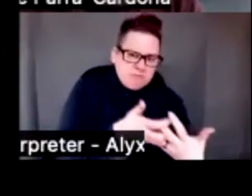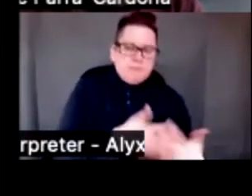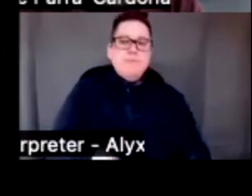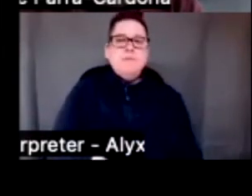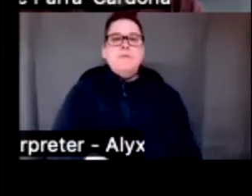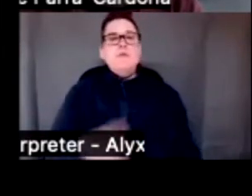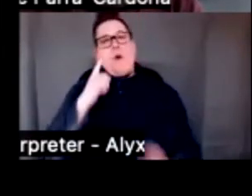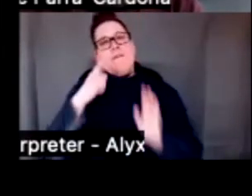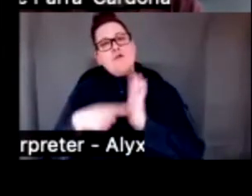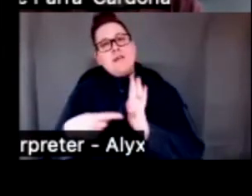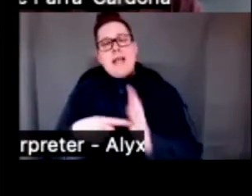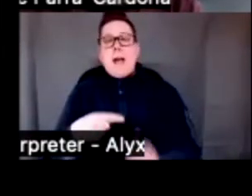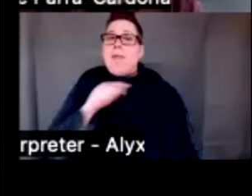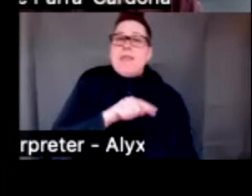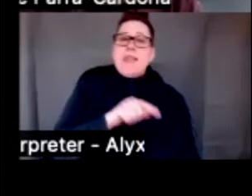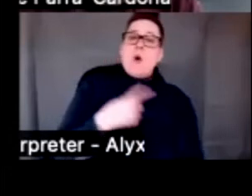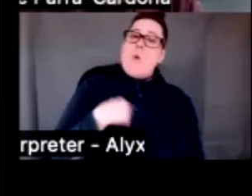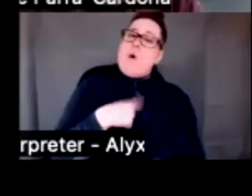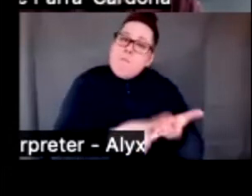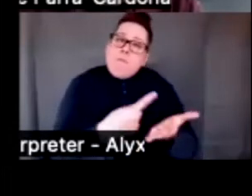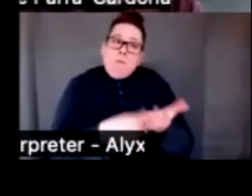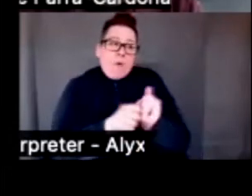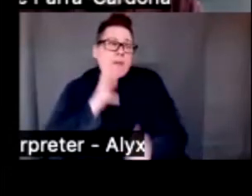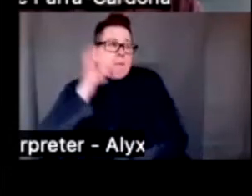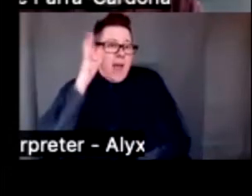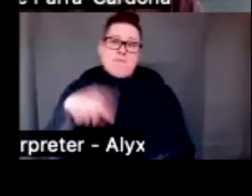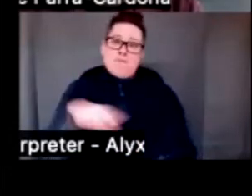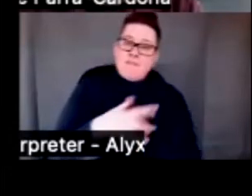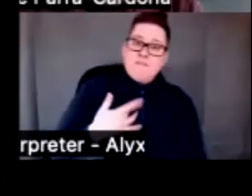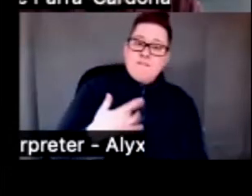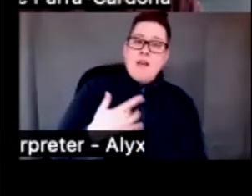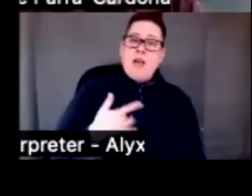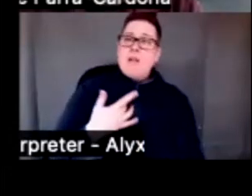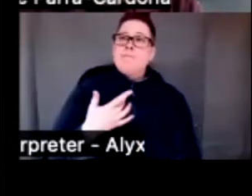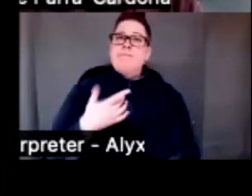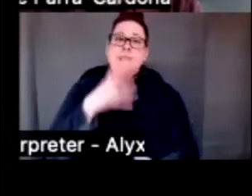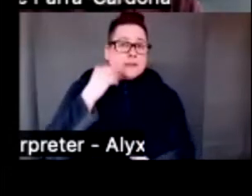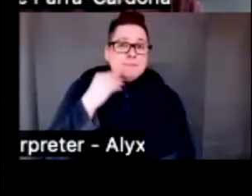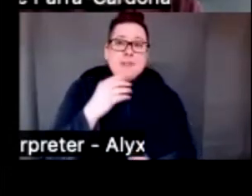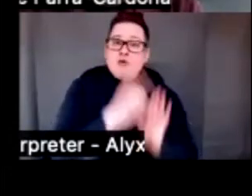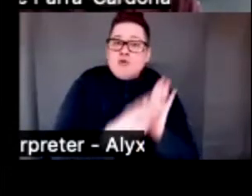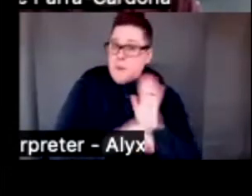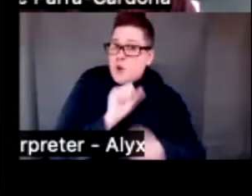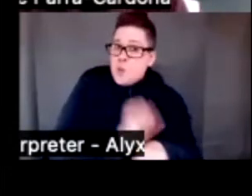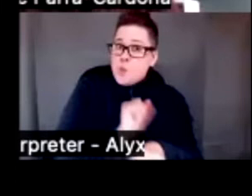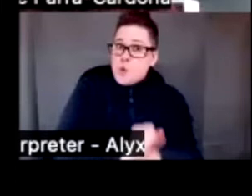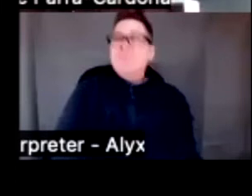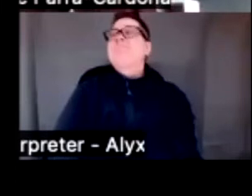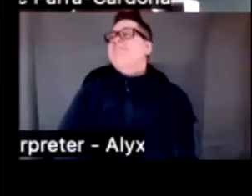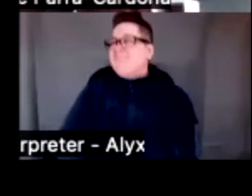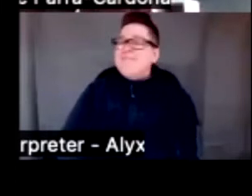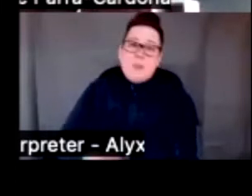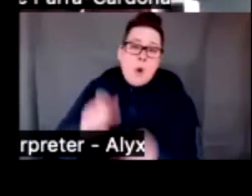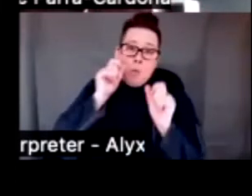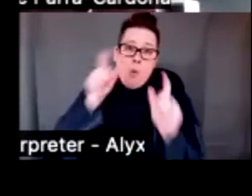with parents about how they were discriminated against at work. They would say, well, we woke